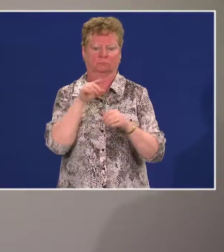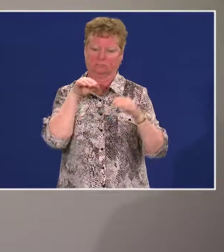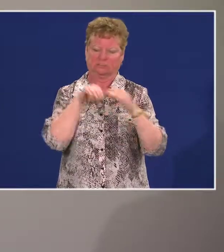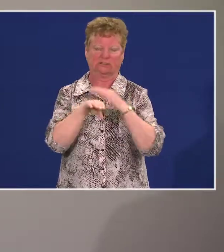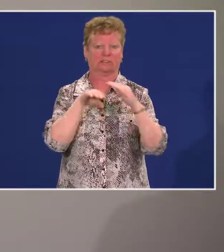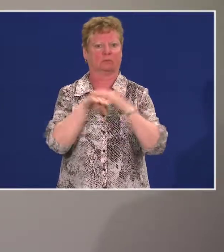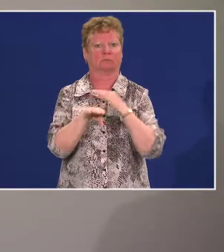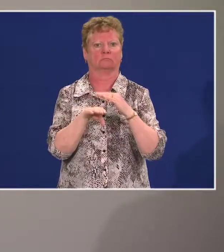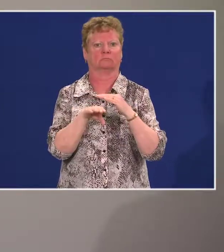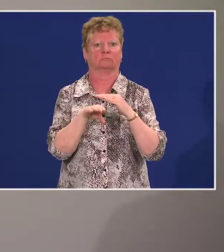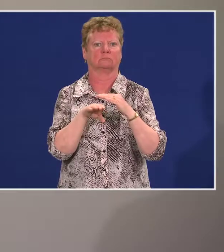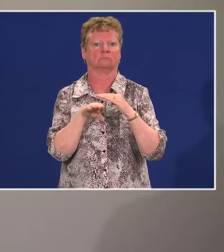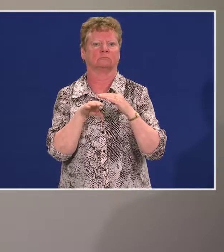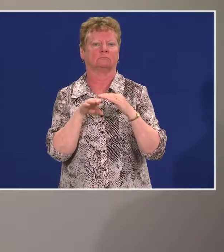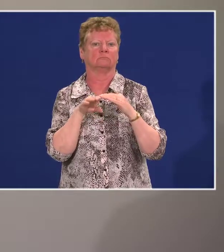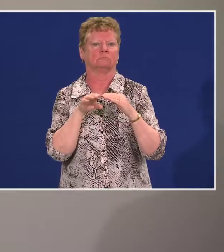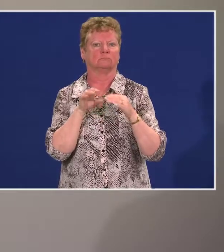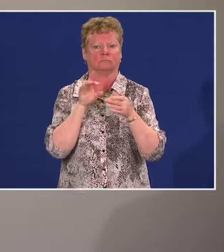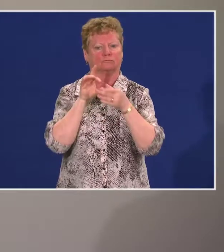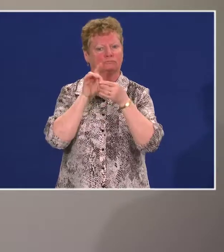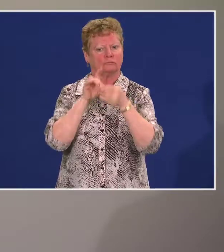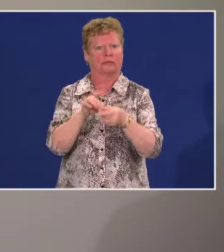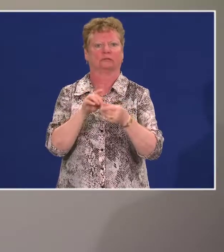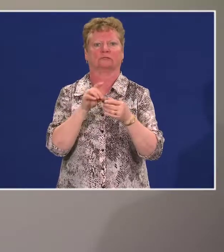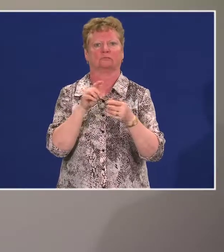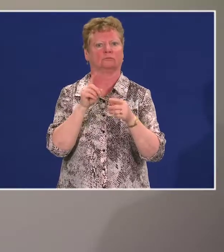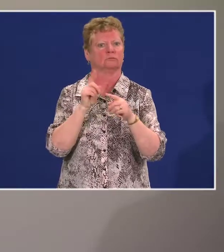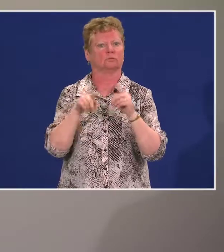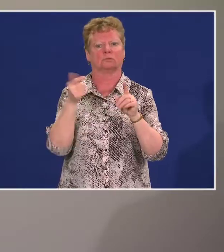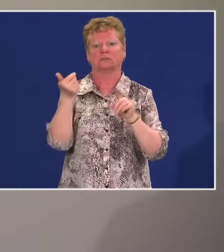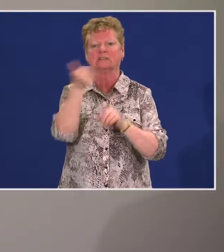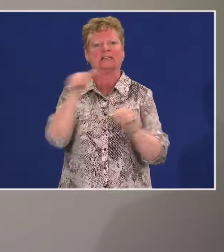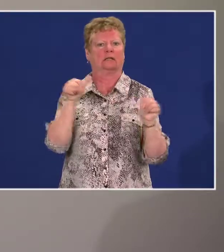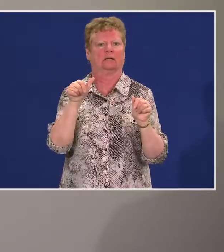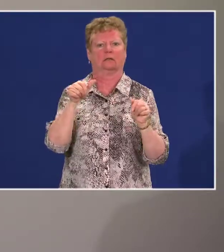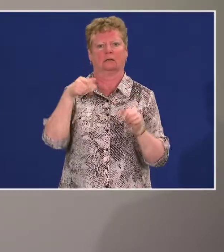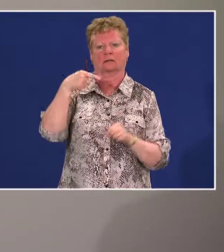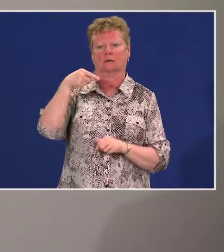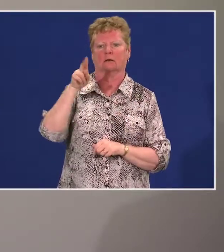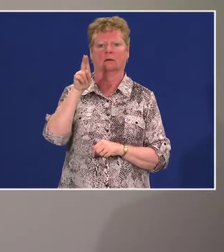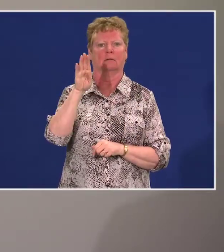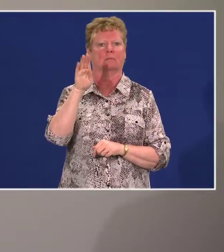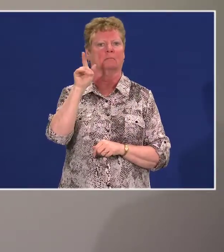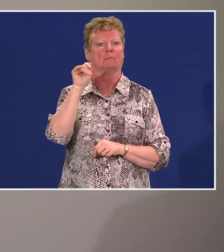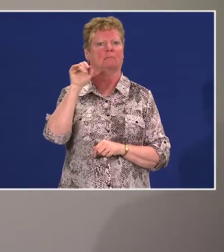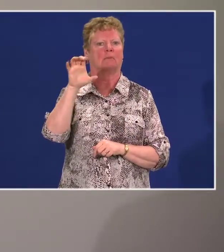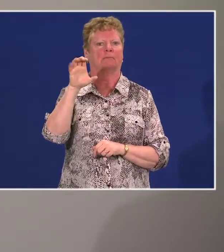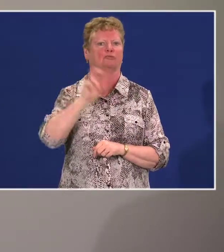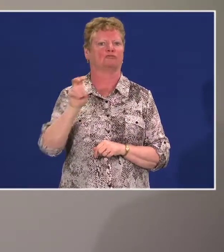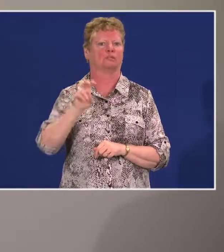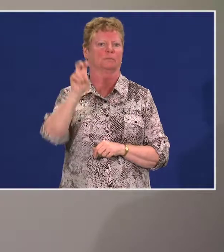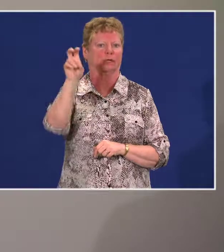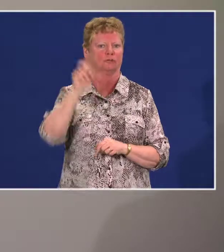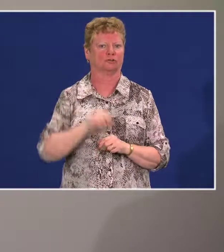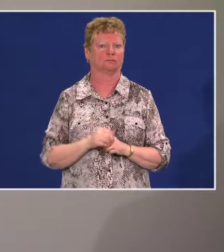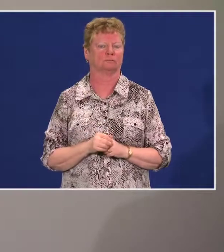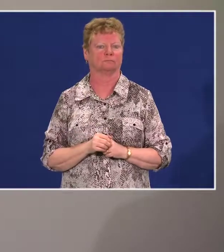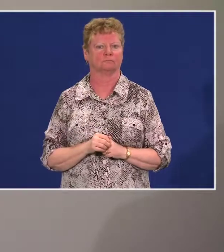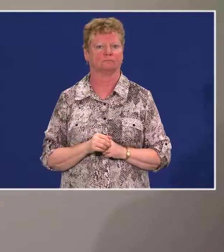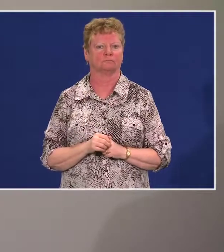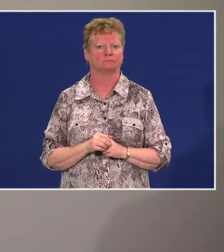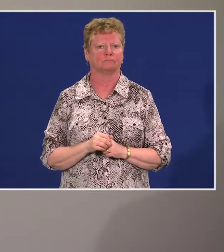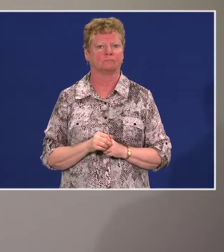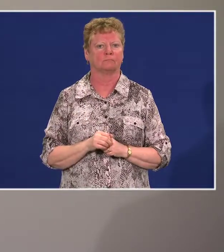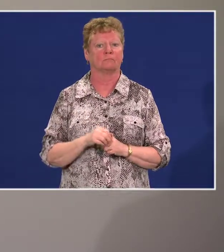accessibility as it applies to all forms of public transportation. In practice,